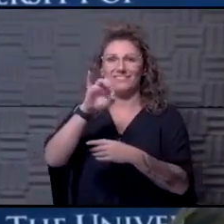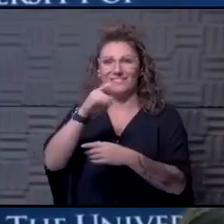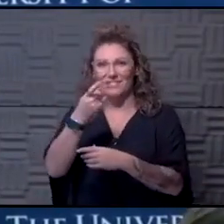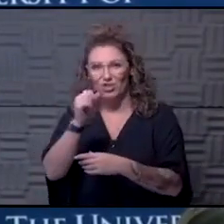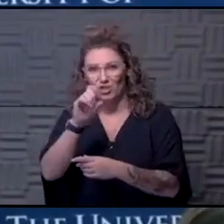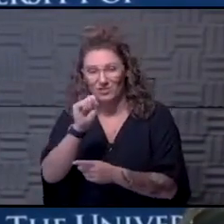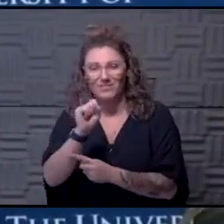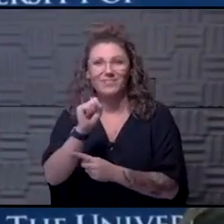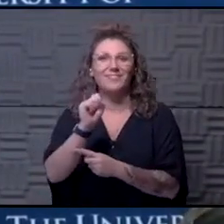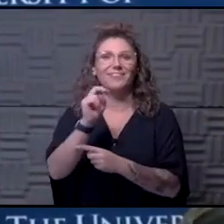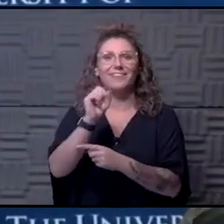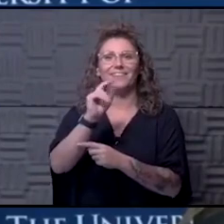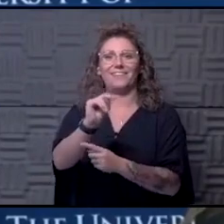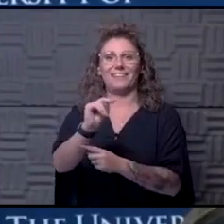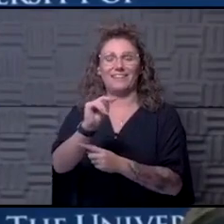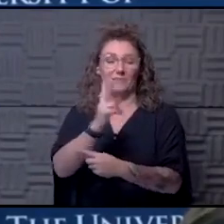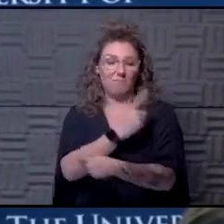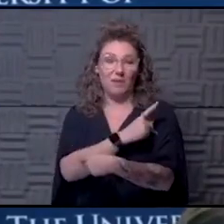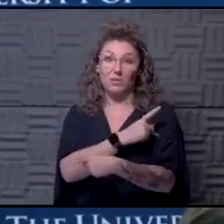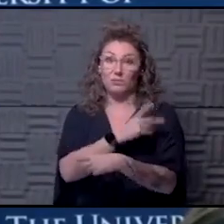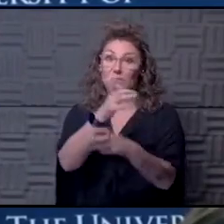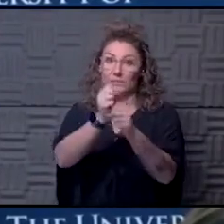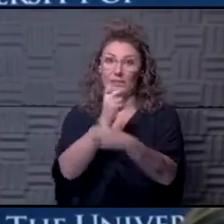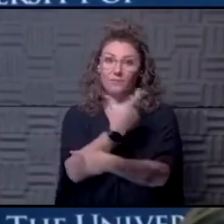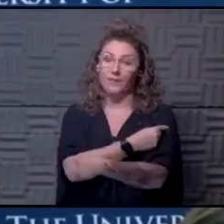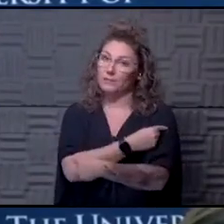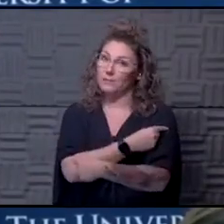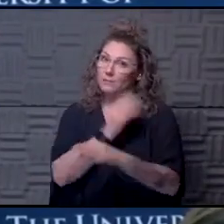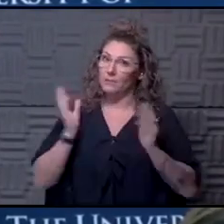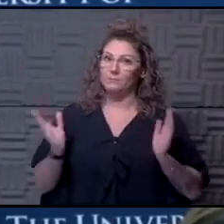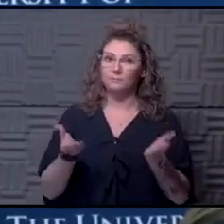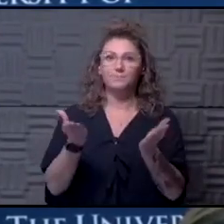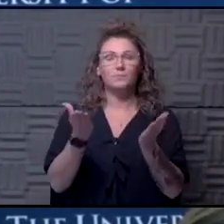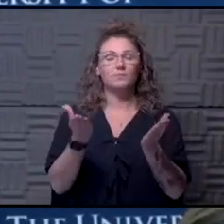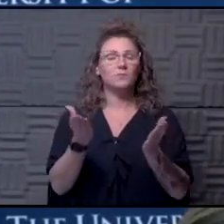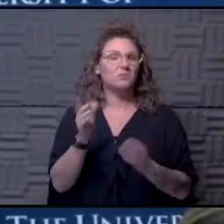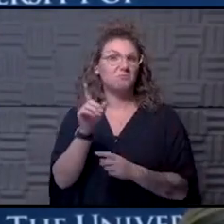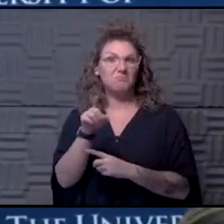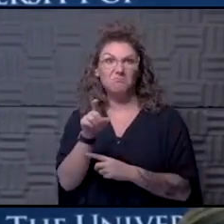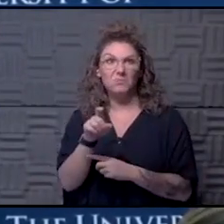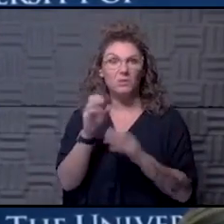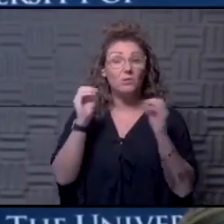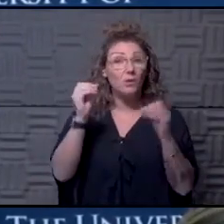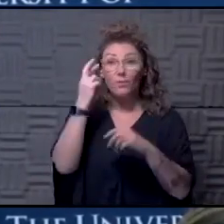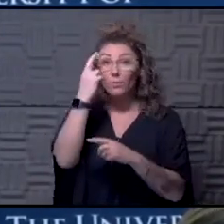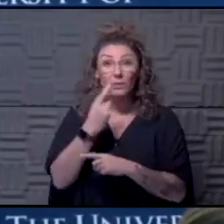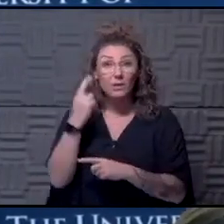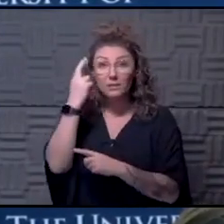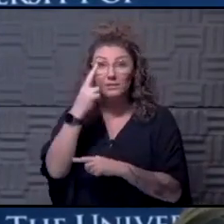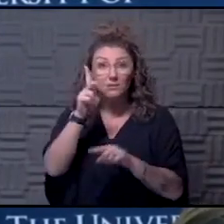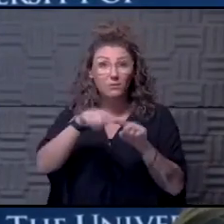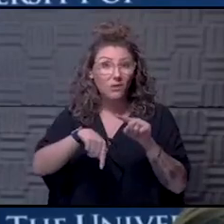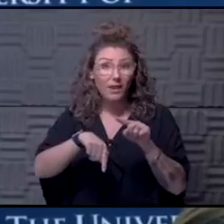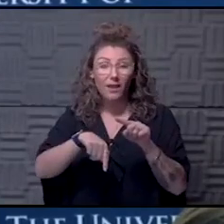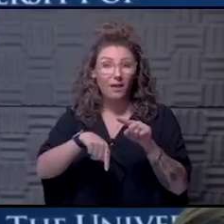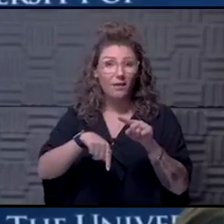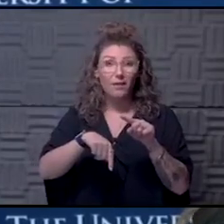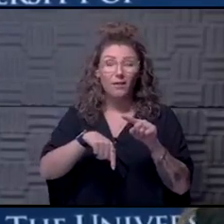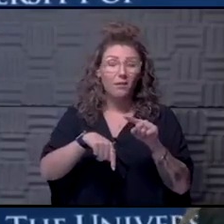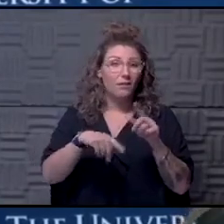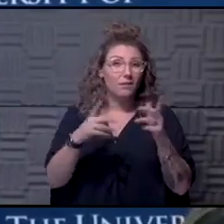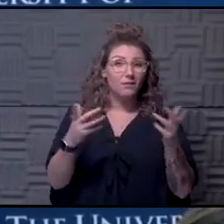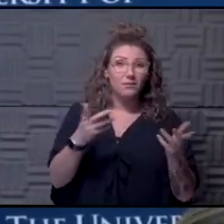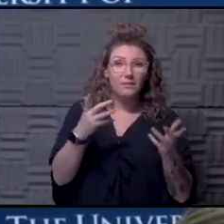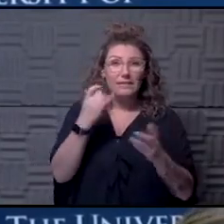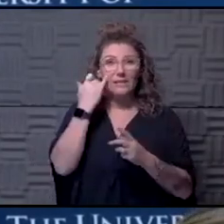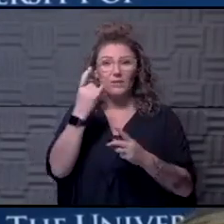patients really to get the vaccine. Um, there shouldn't be any reason that you can't as far, if,